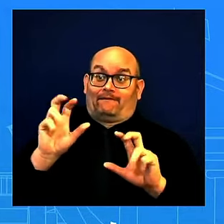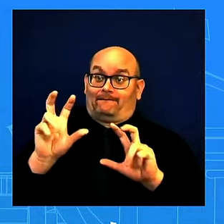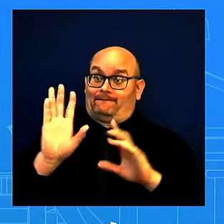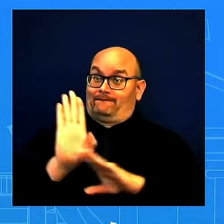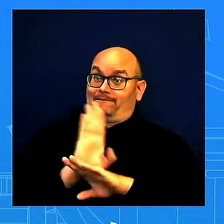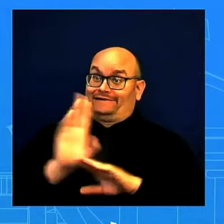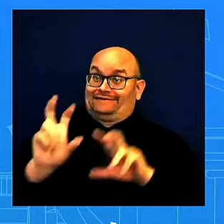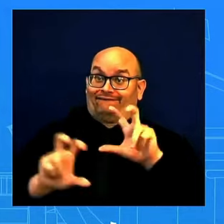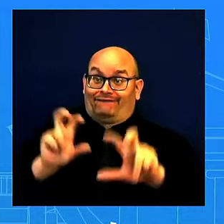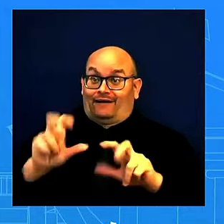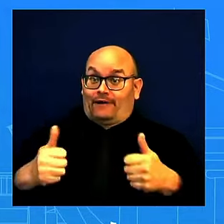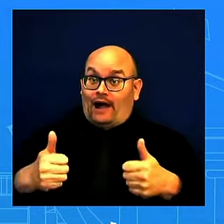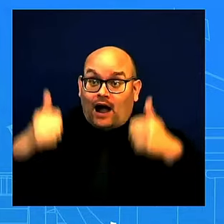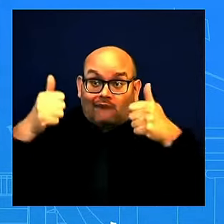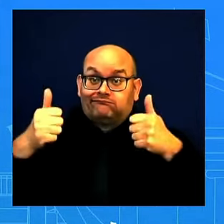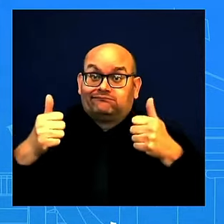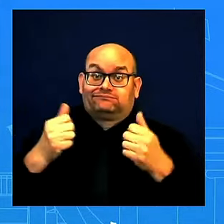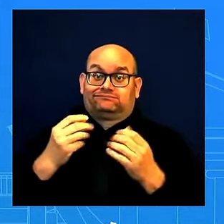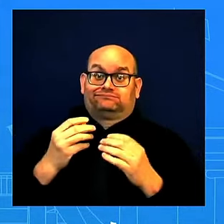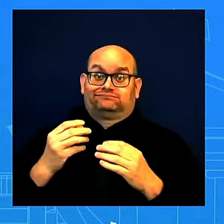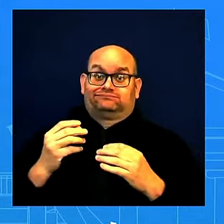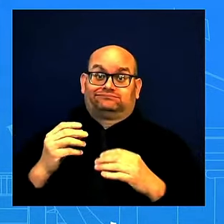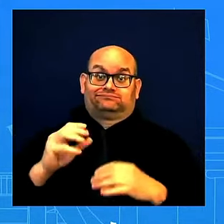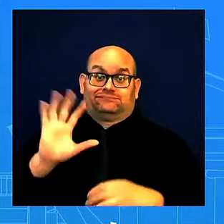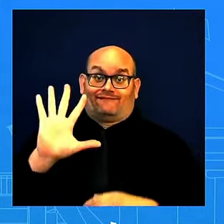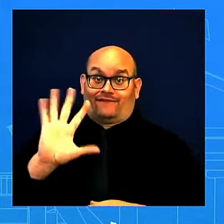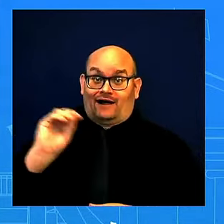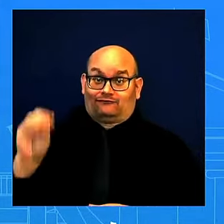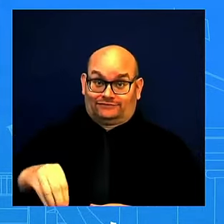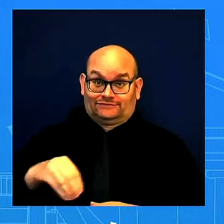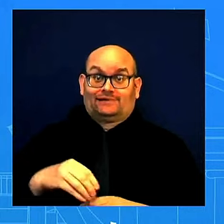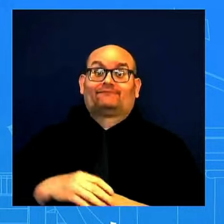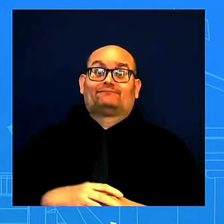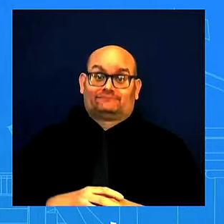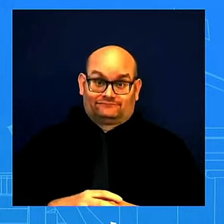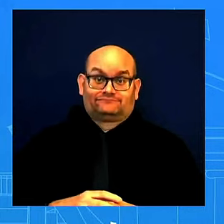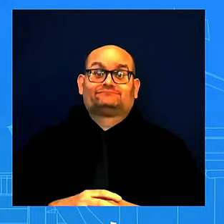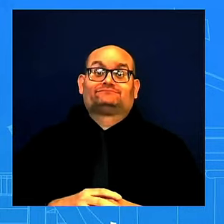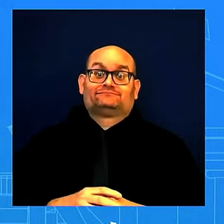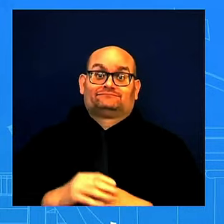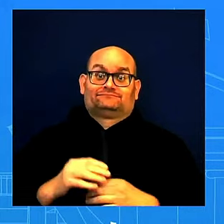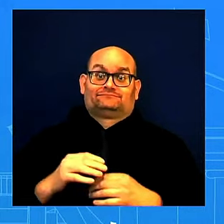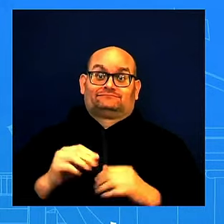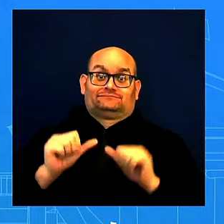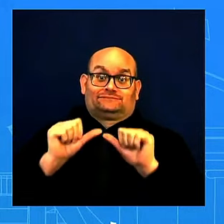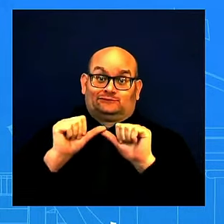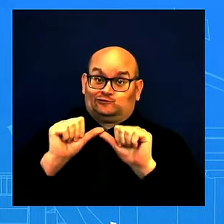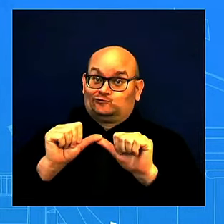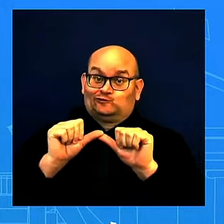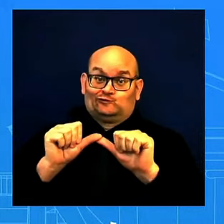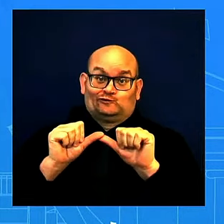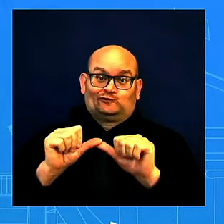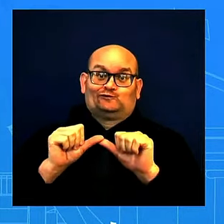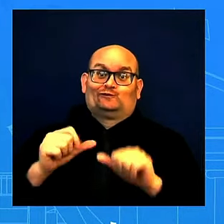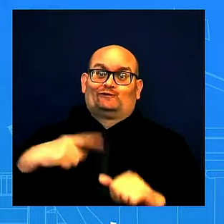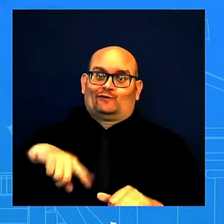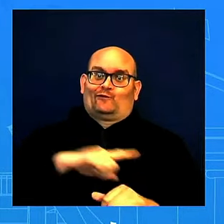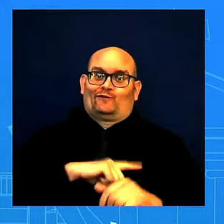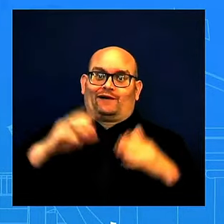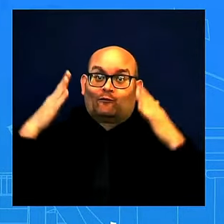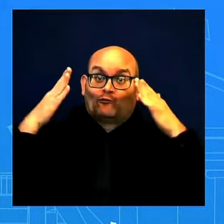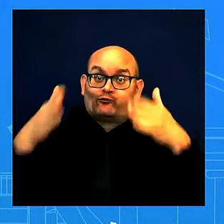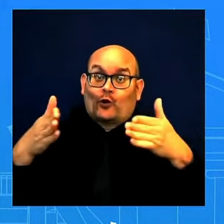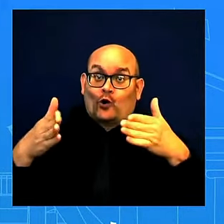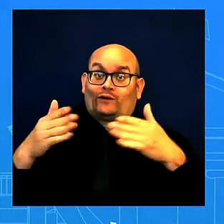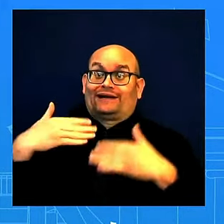solid this quarter. What we are going to continue to do, as people ask what we're focused on for the next five months or